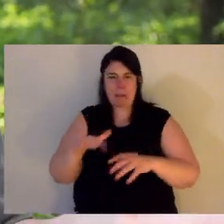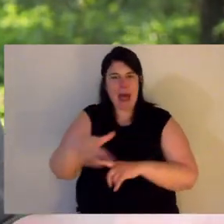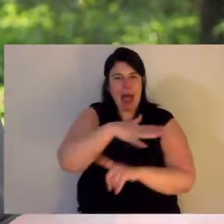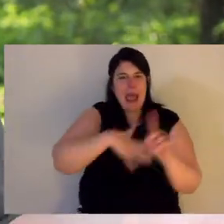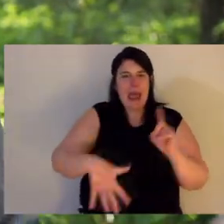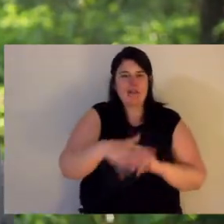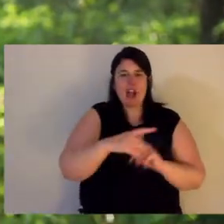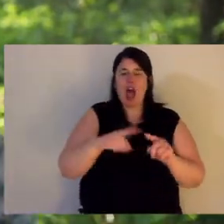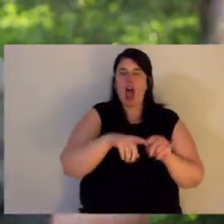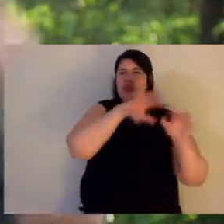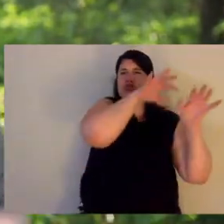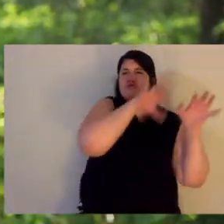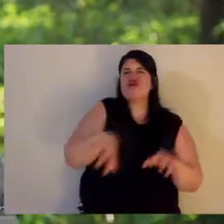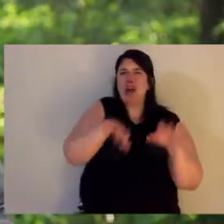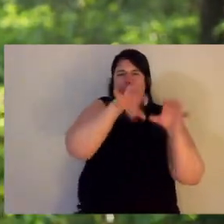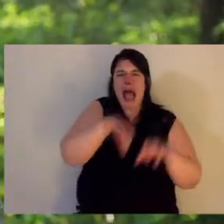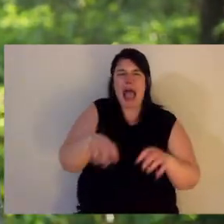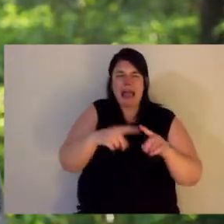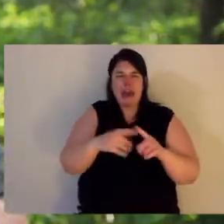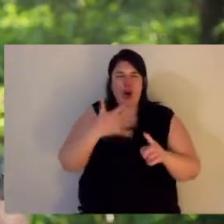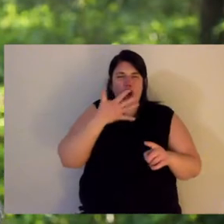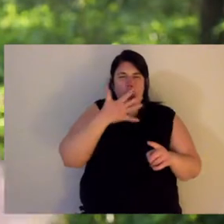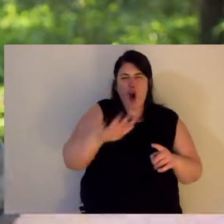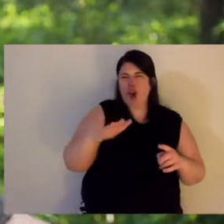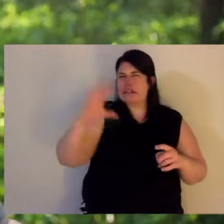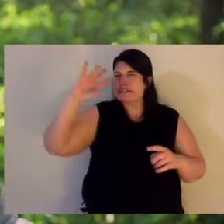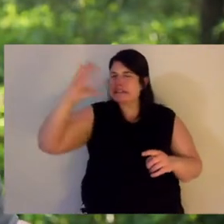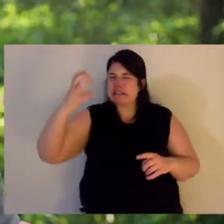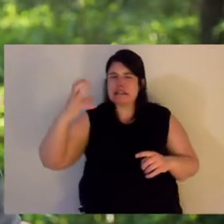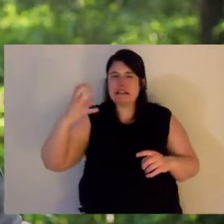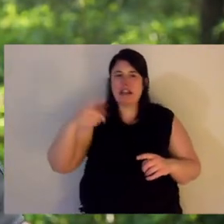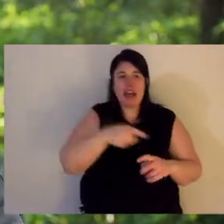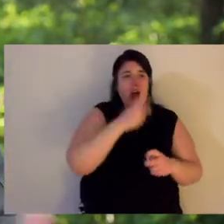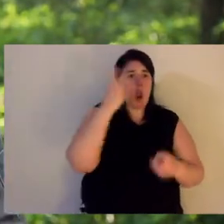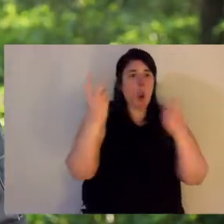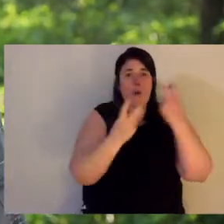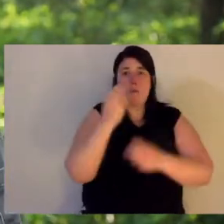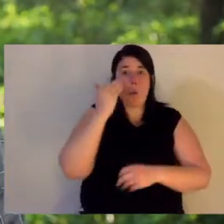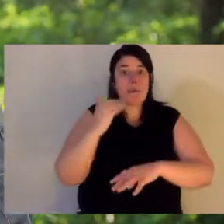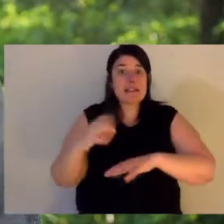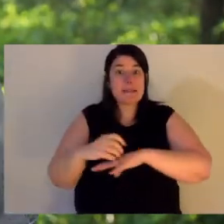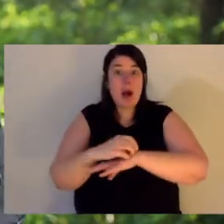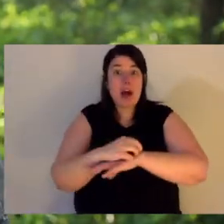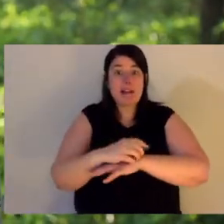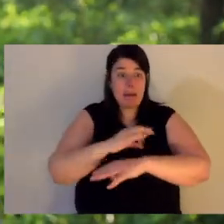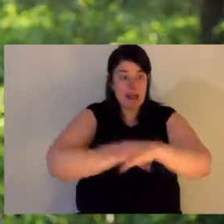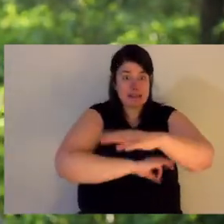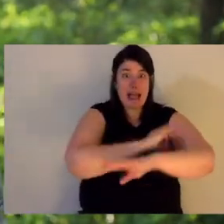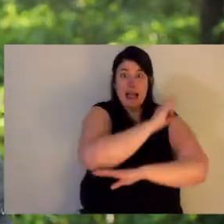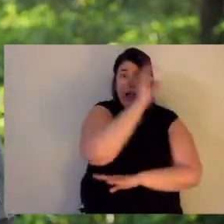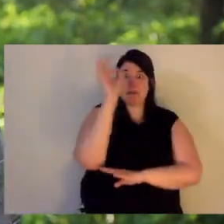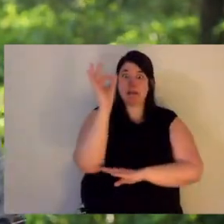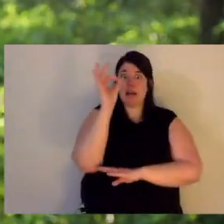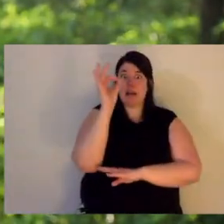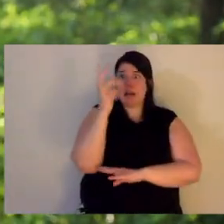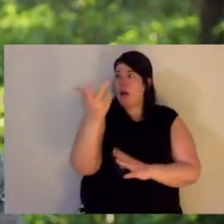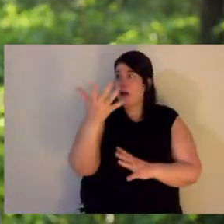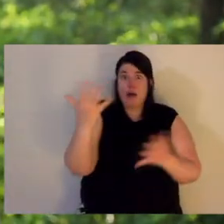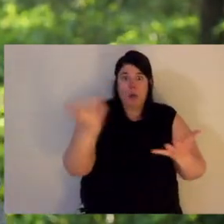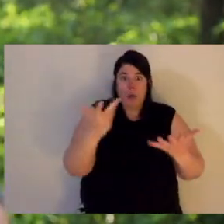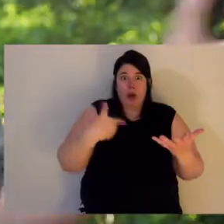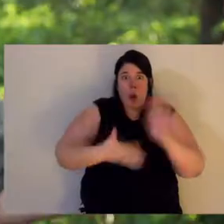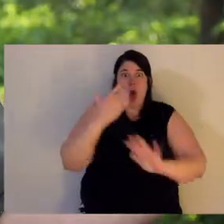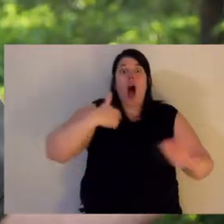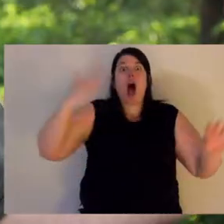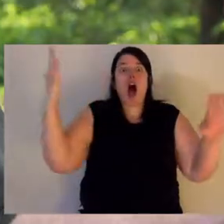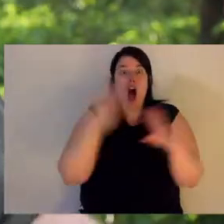of love. But the sun comes up and they hide. Now, if they happen to be around your house and you've left your clothes